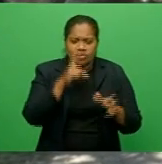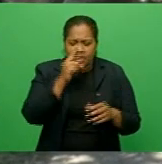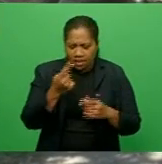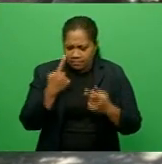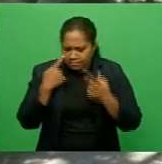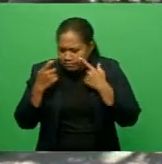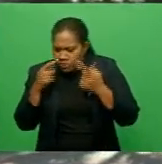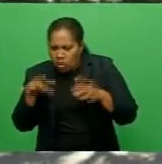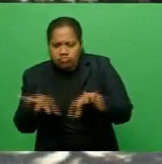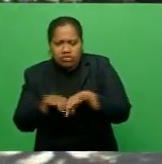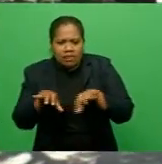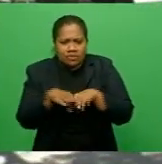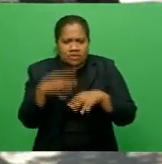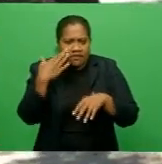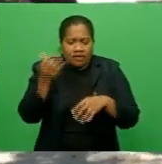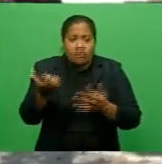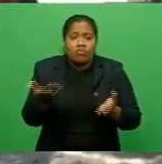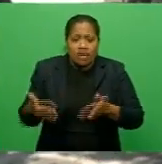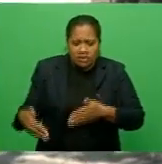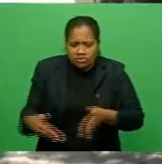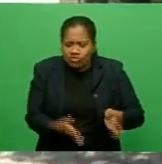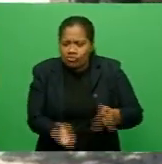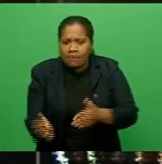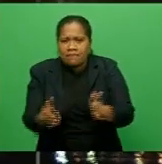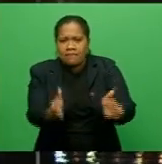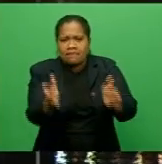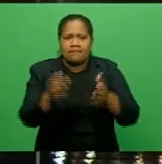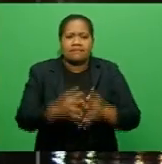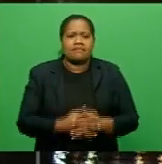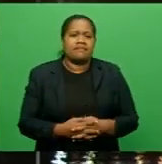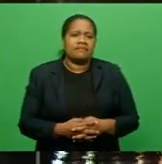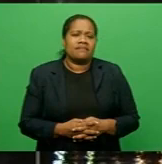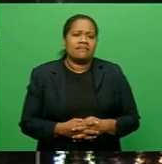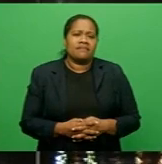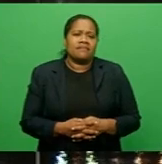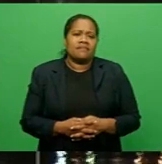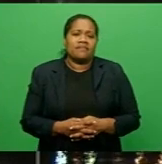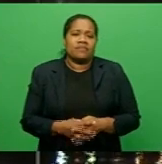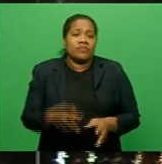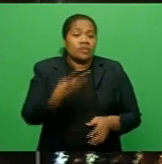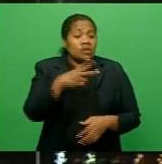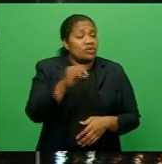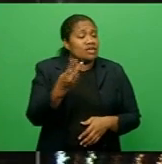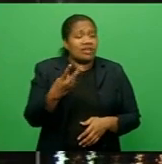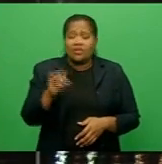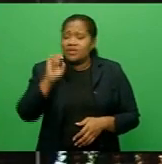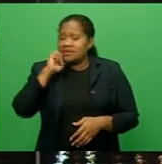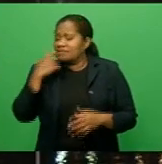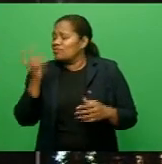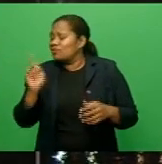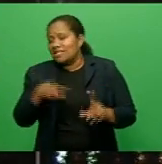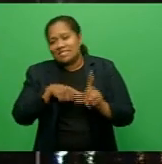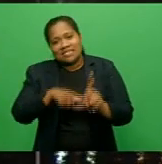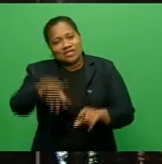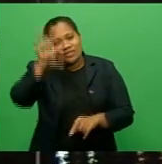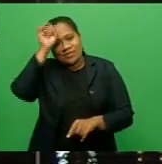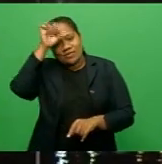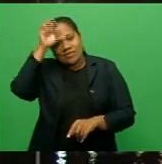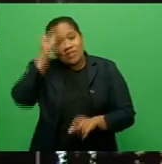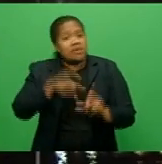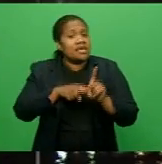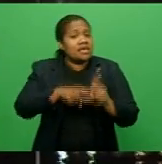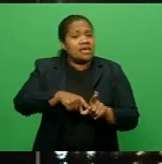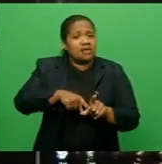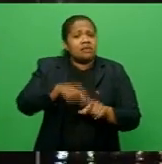streams. Philippe Naikaso, FBC News. 2020 is going to be a year to remember. A year characterized